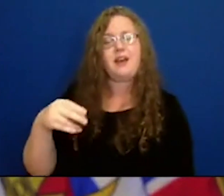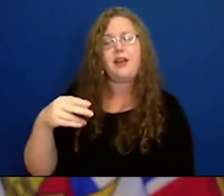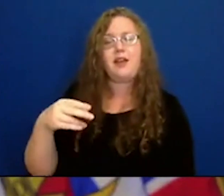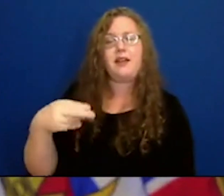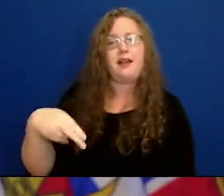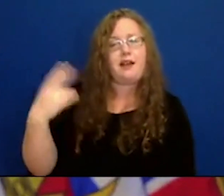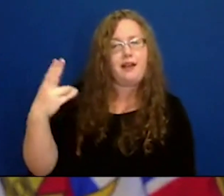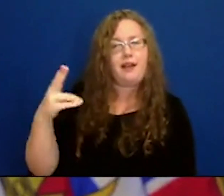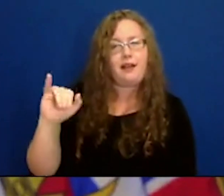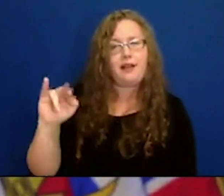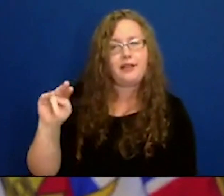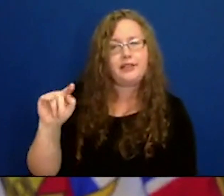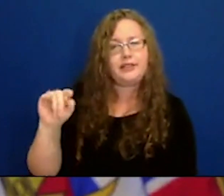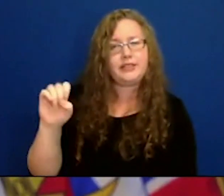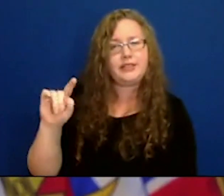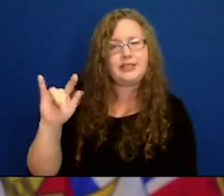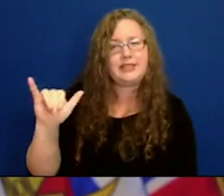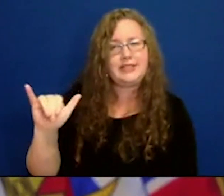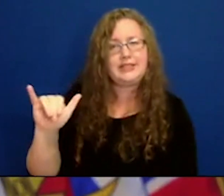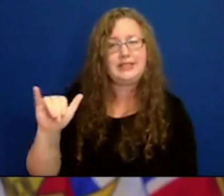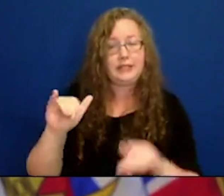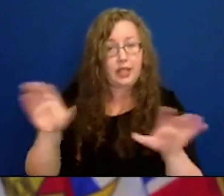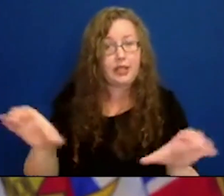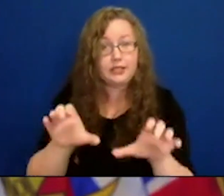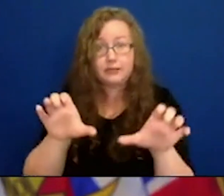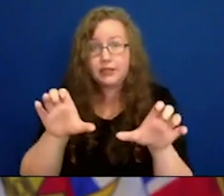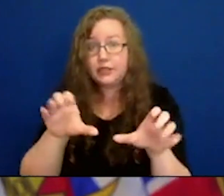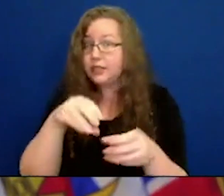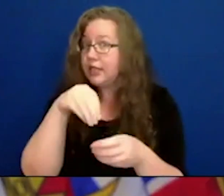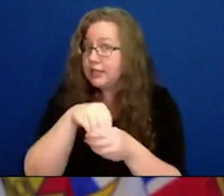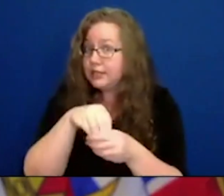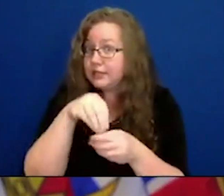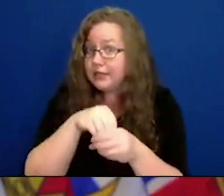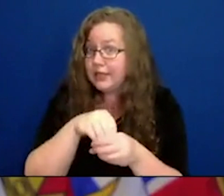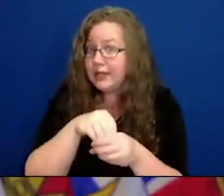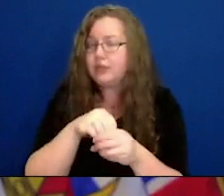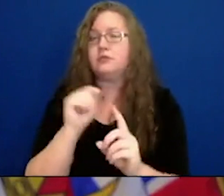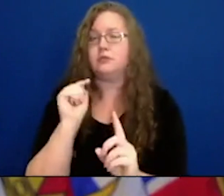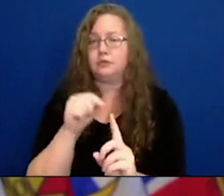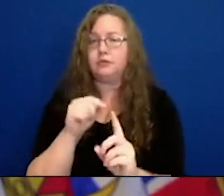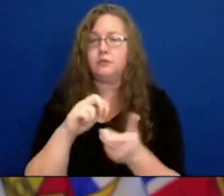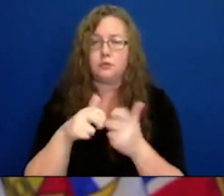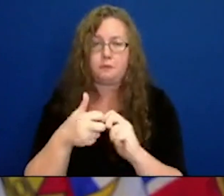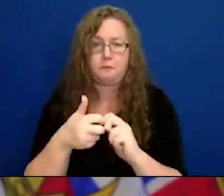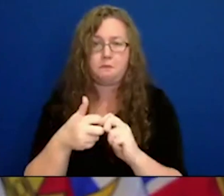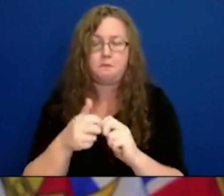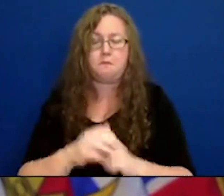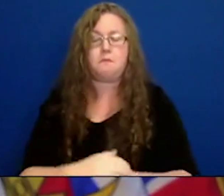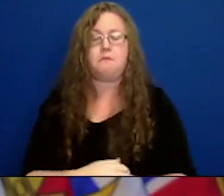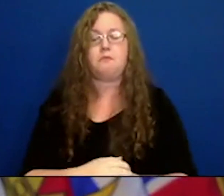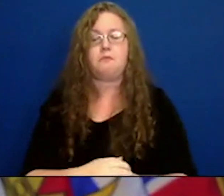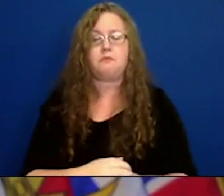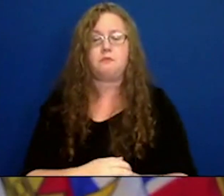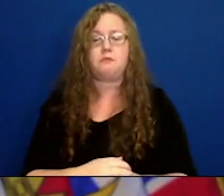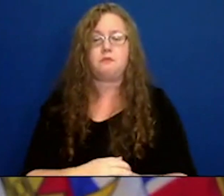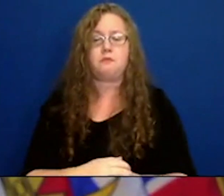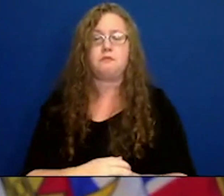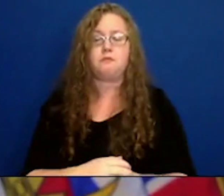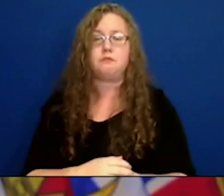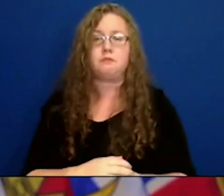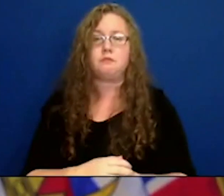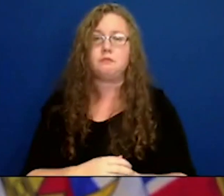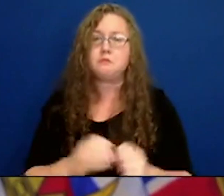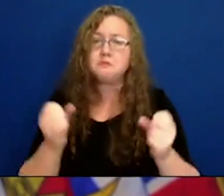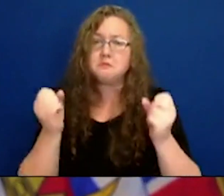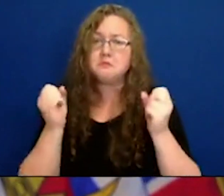activities indoors and some of those are, we know there's been transmission in more than one occasion to numbers